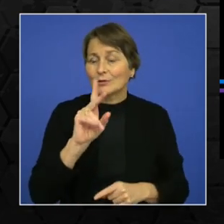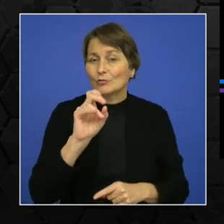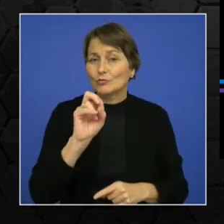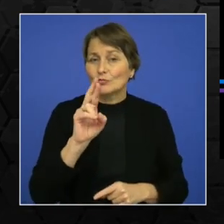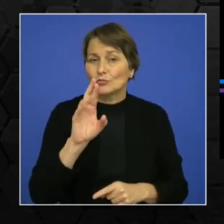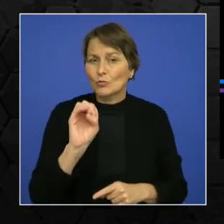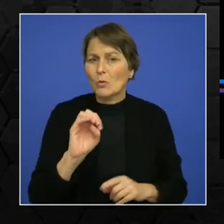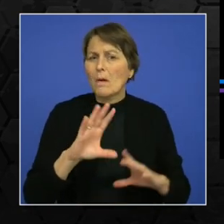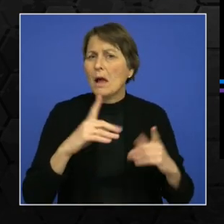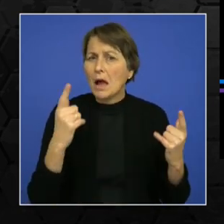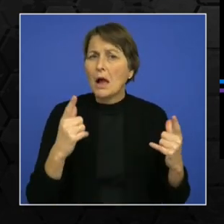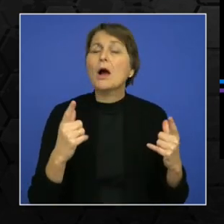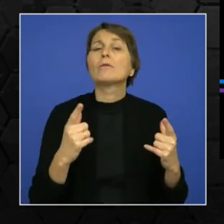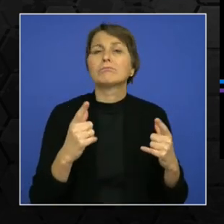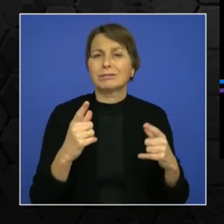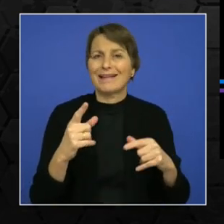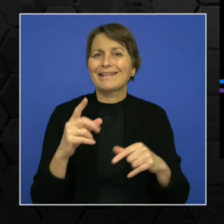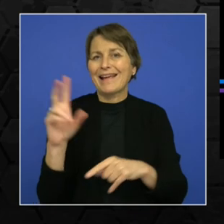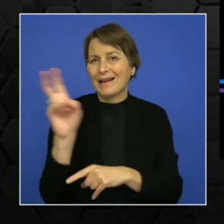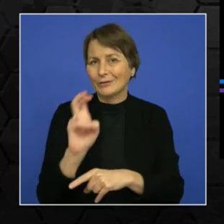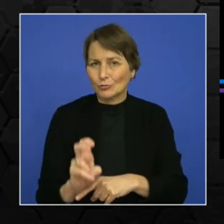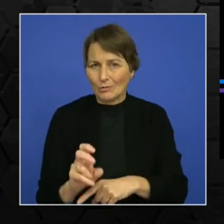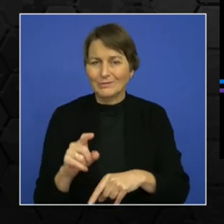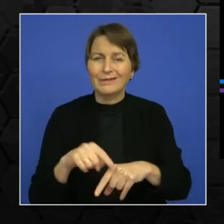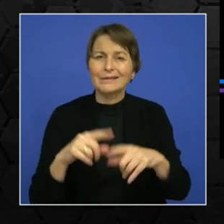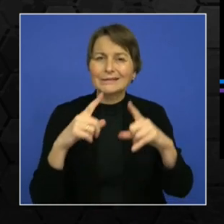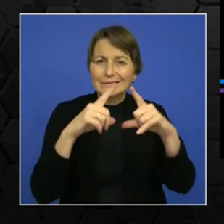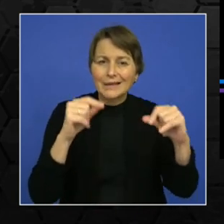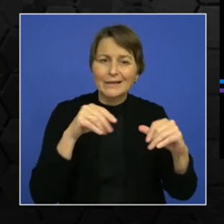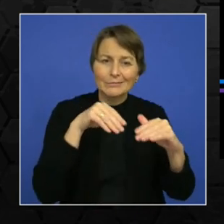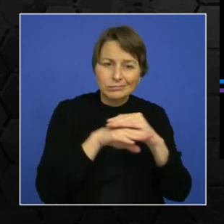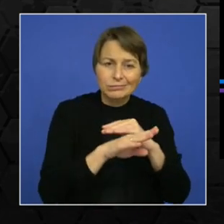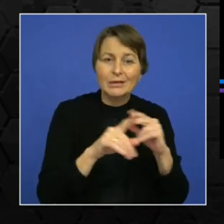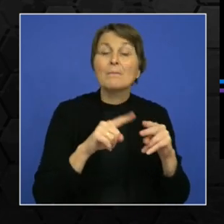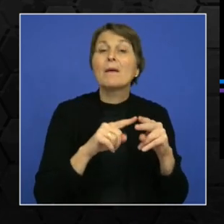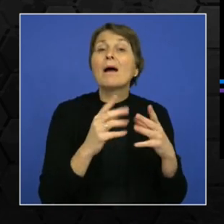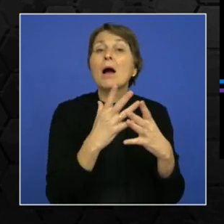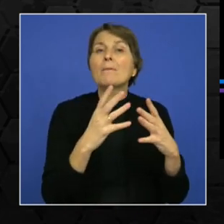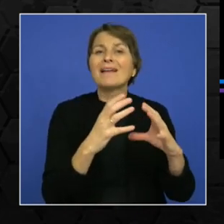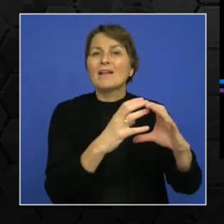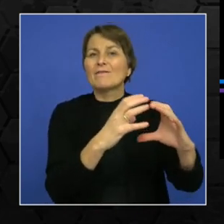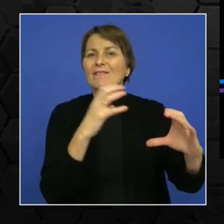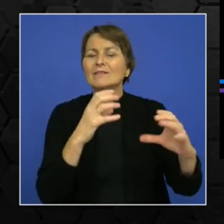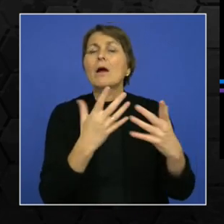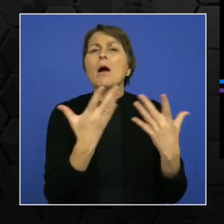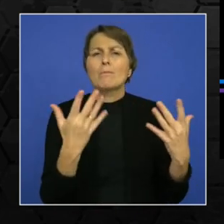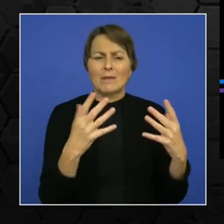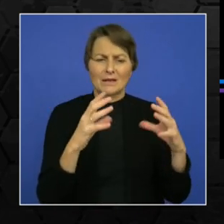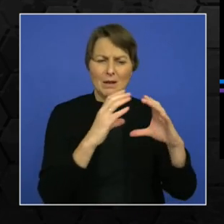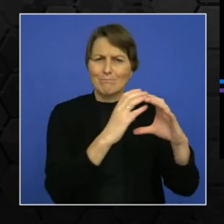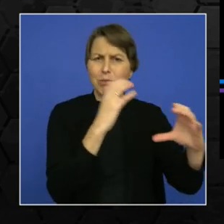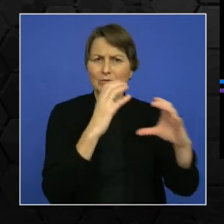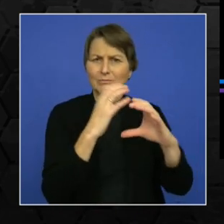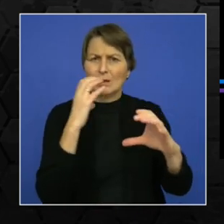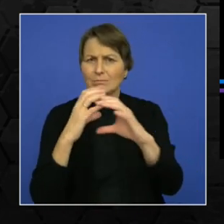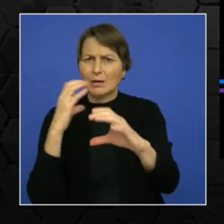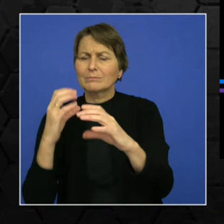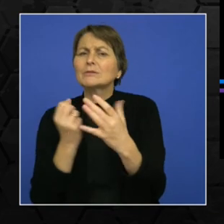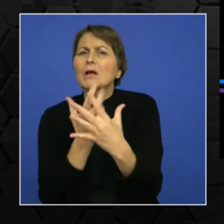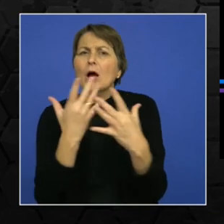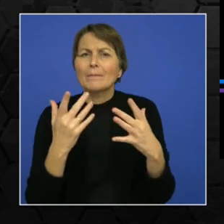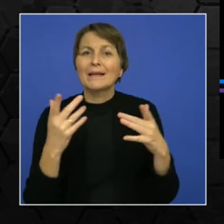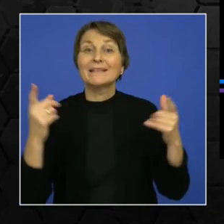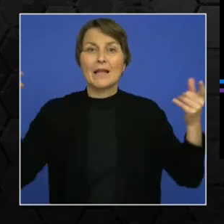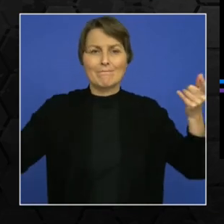ticketing, automatic vehicle location and fleet management. Fleet basically means a set of buses that are governed by one control room. Fleet management